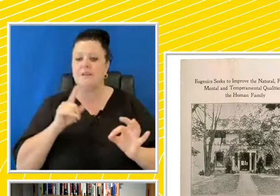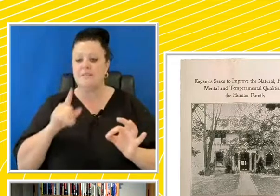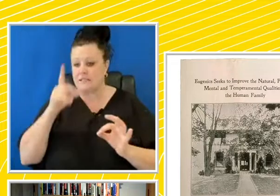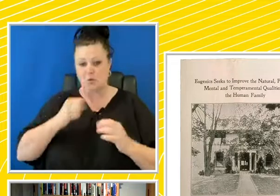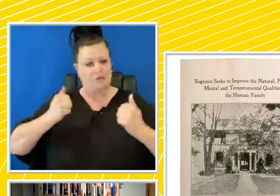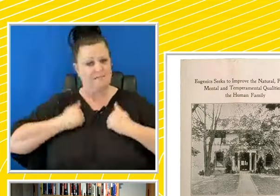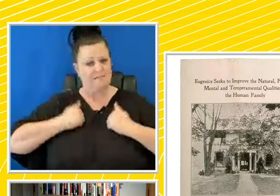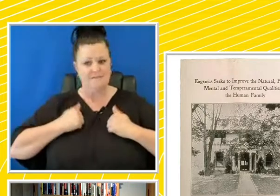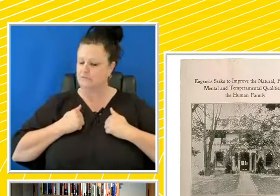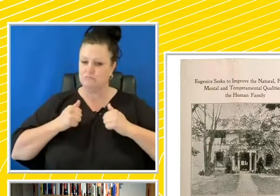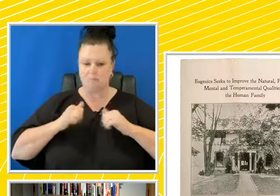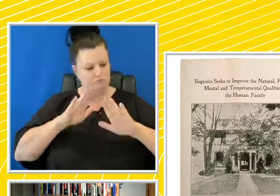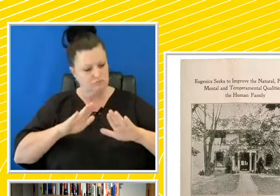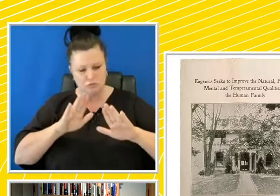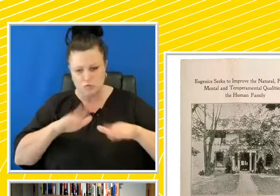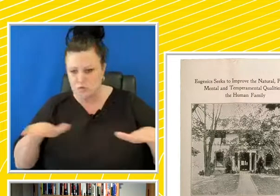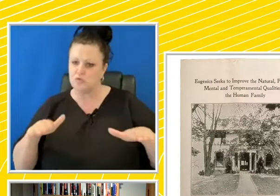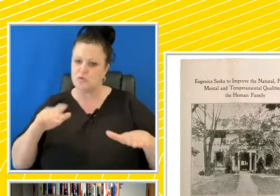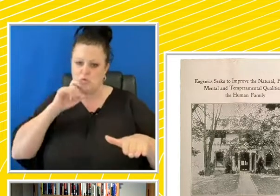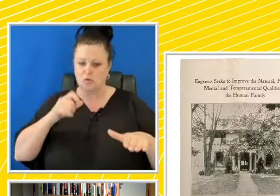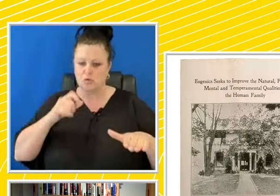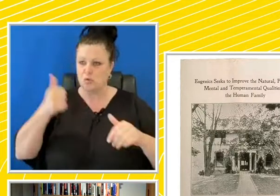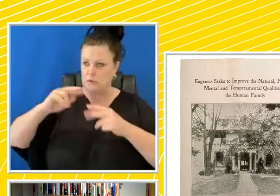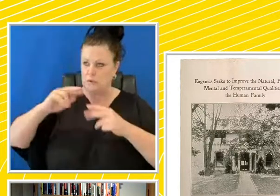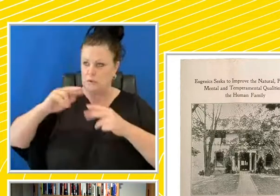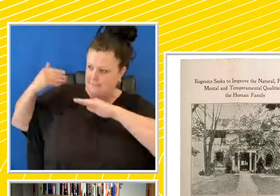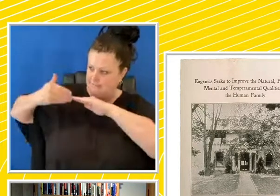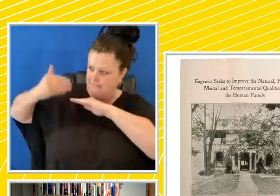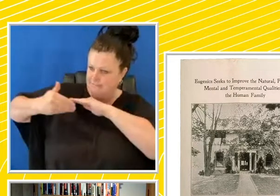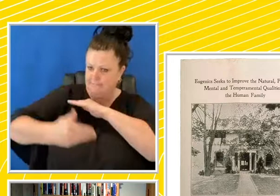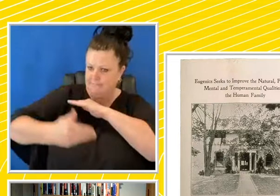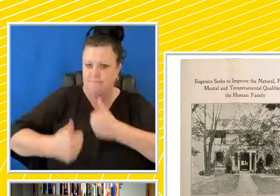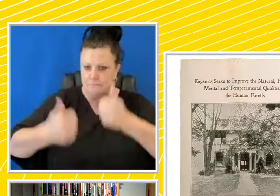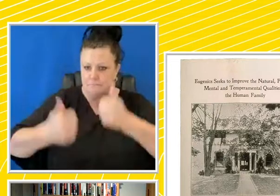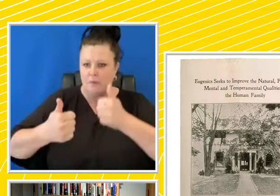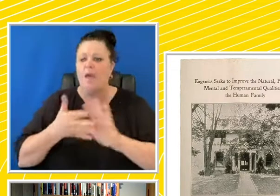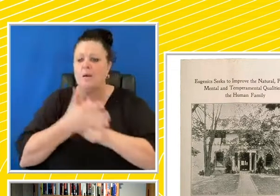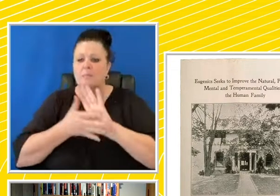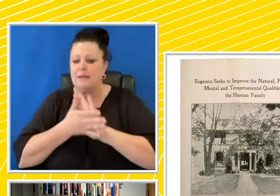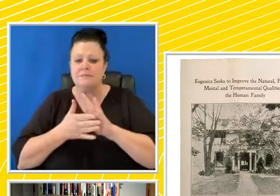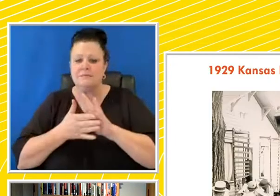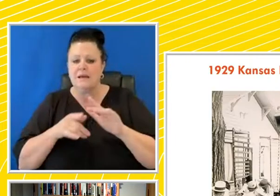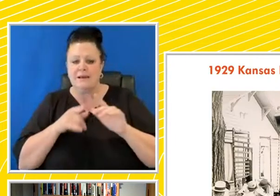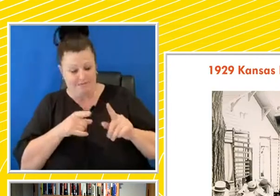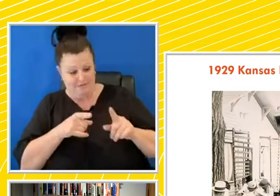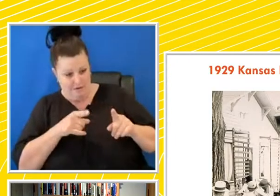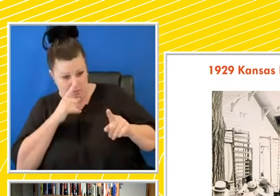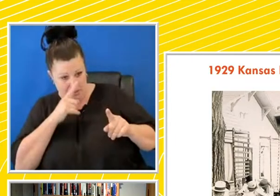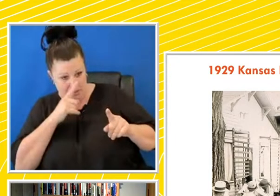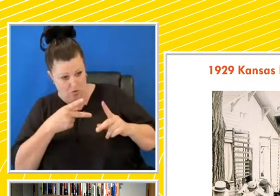are among those most richly endowed by nature, and that hereditary defectives and degenerates shall not be permitted to reproduce at all.